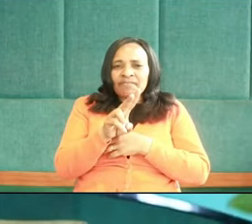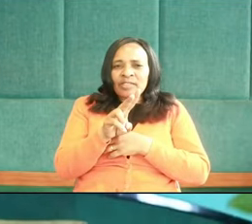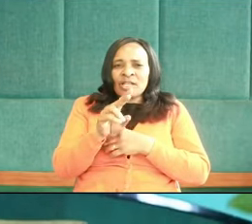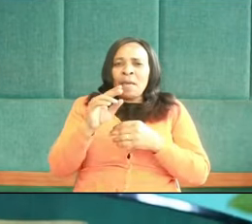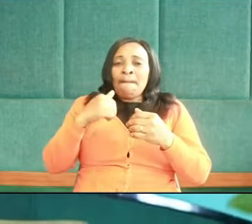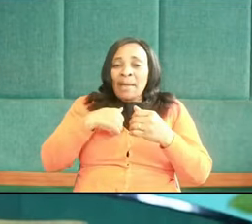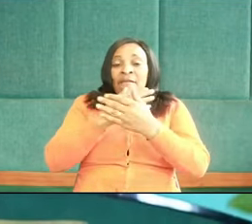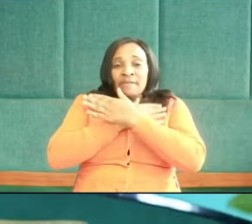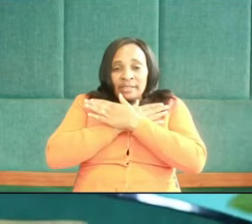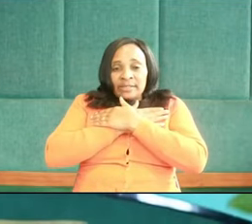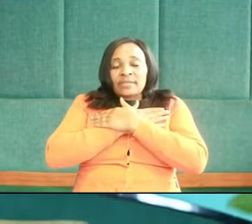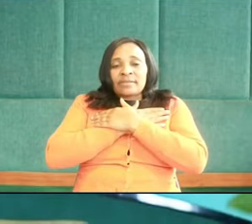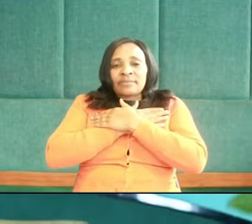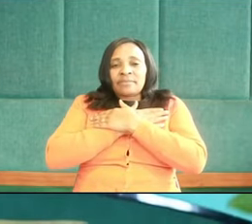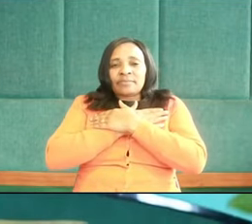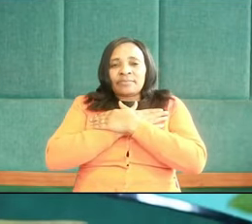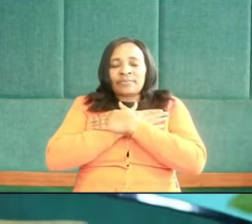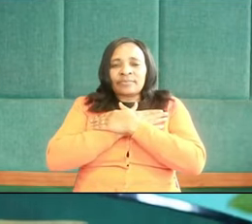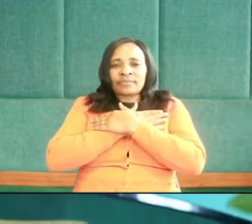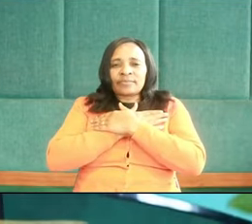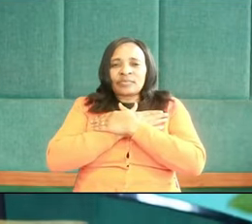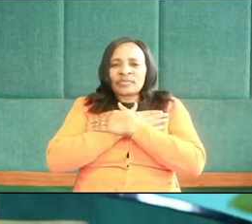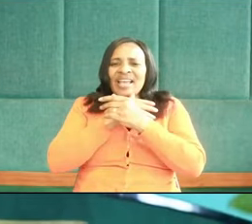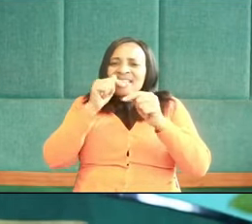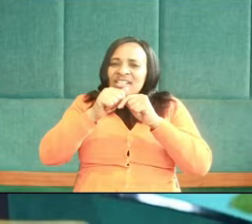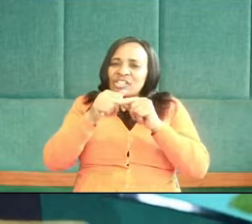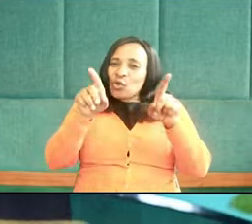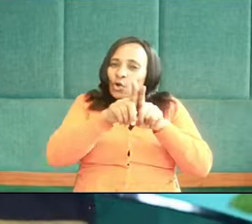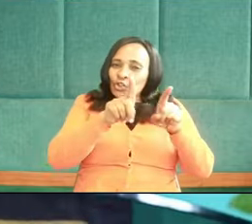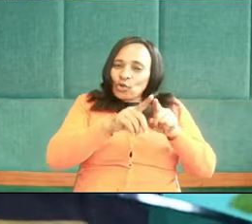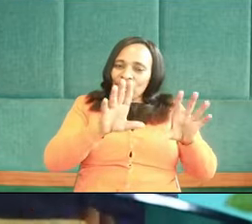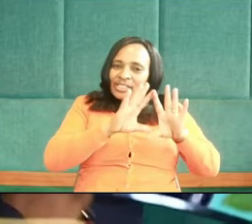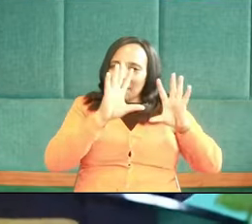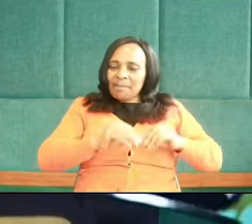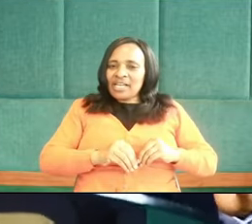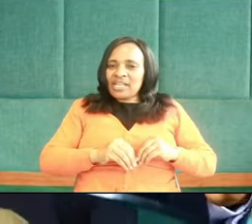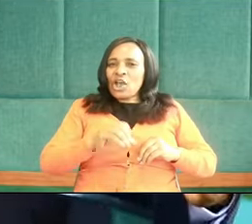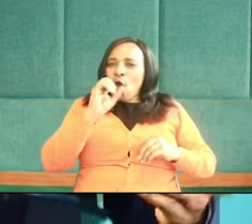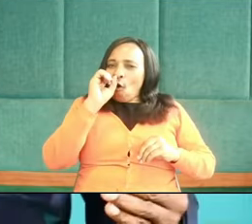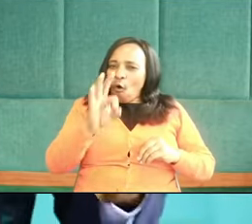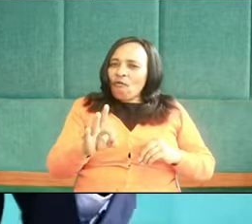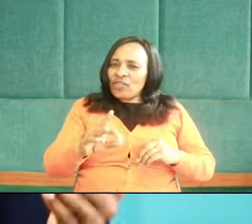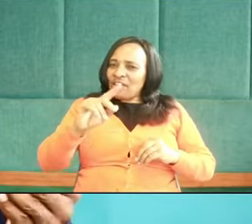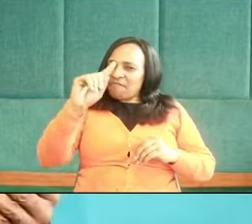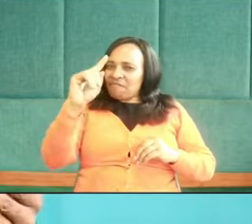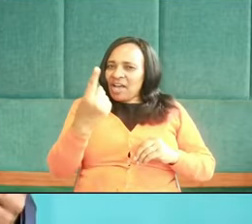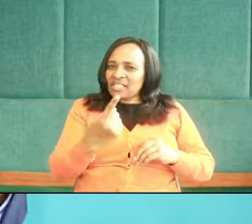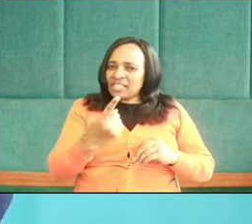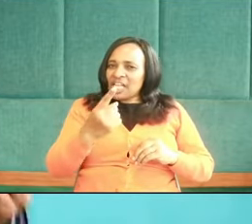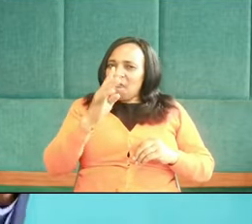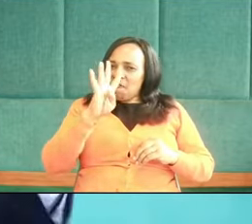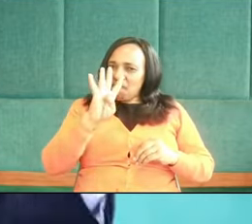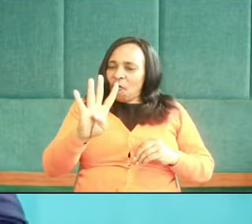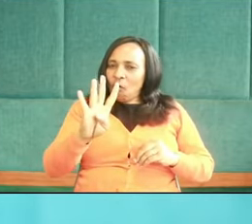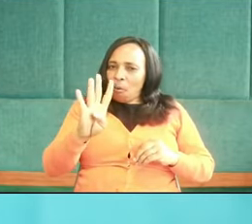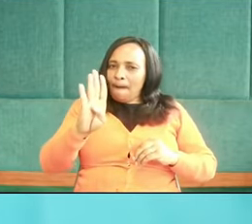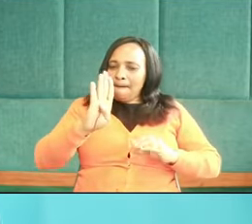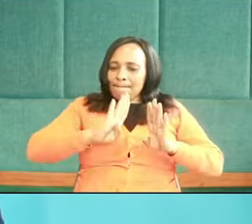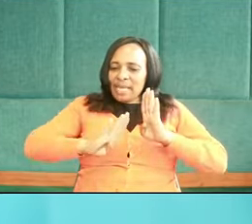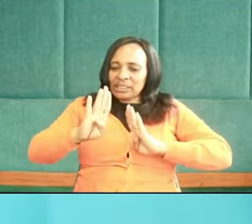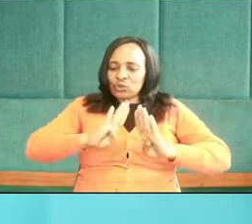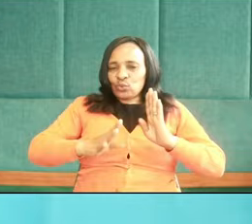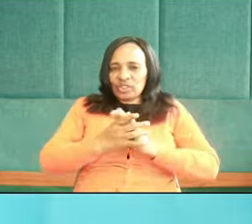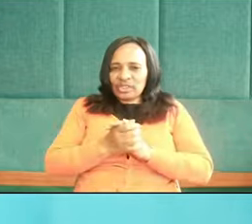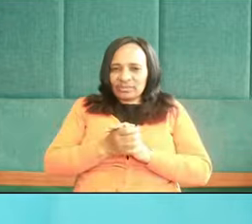And friends, this is also a summary of the first four beatitudes.